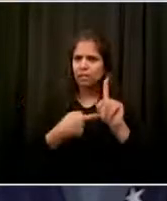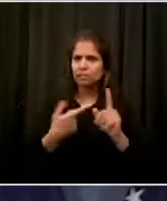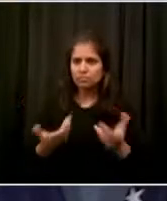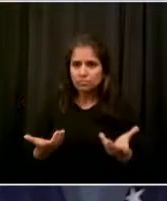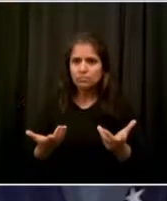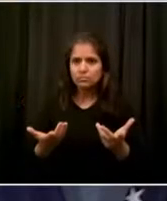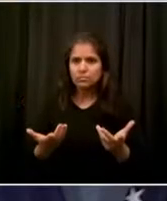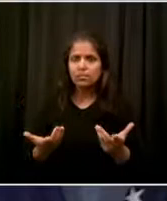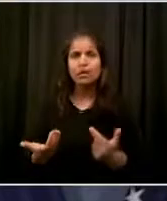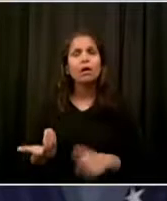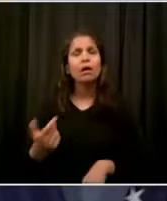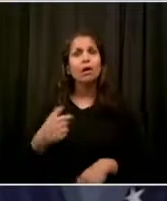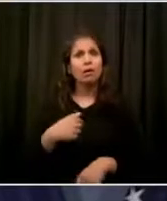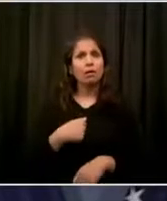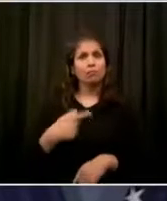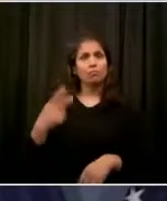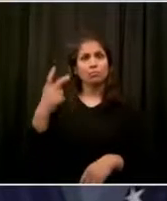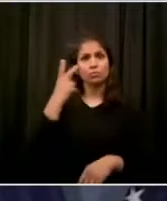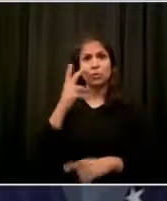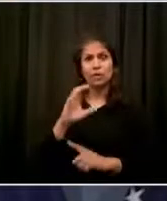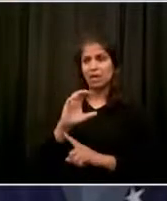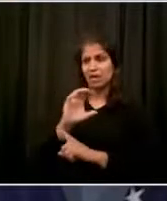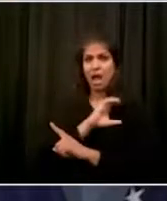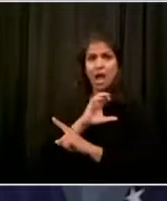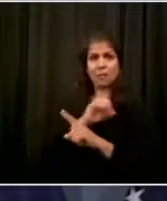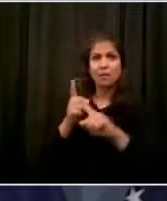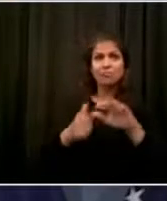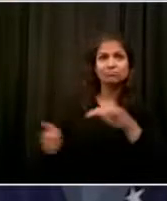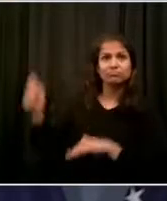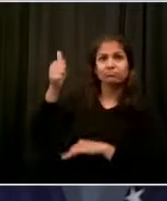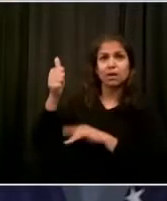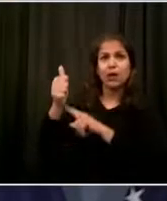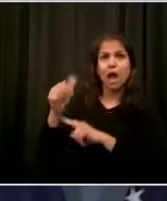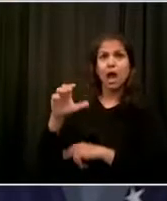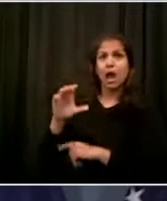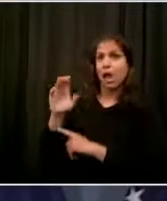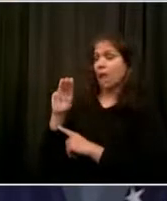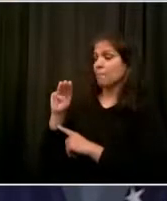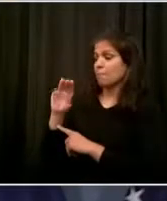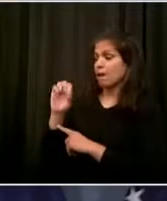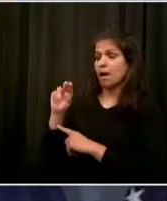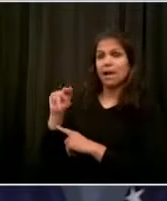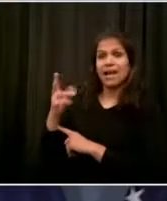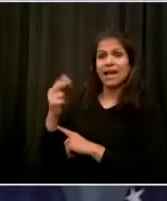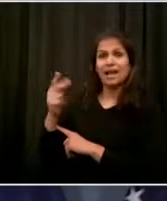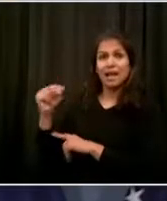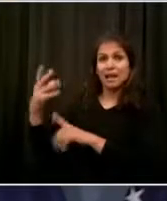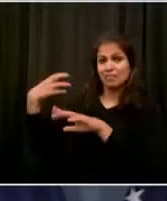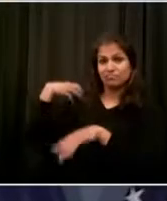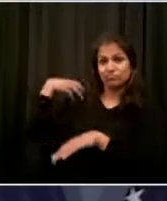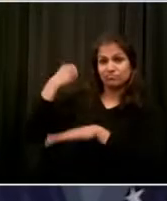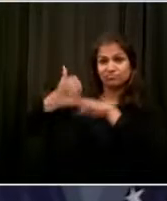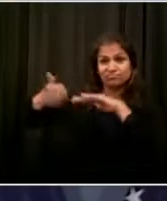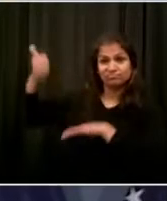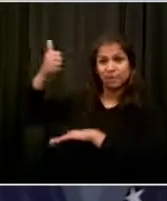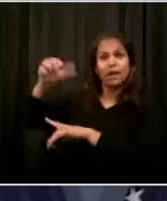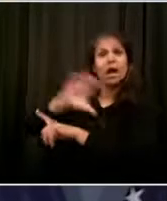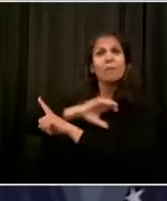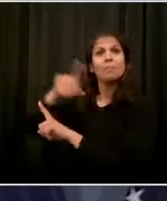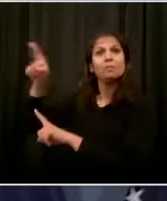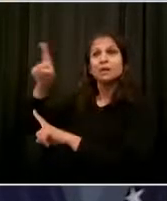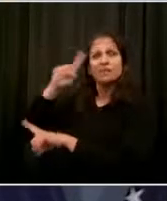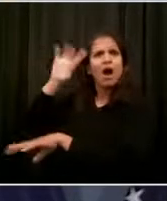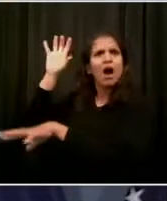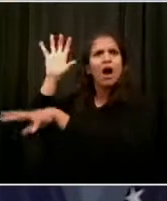the most gun arrests have occurred in Brooklyn, 78% of those arrested have been released on their own recognizance. And there were